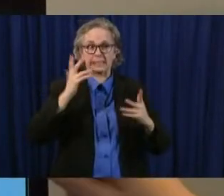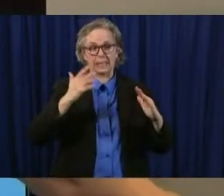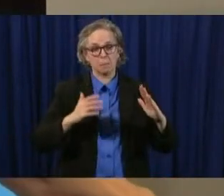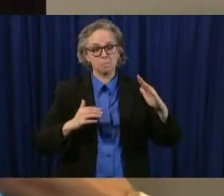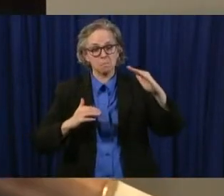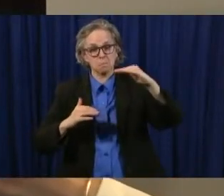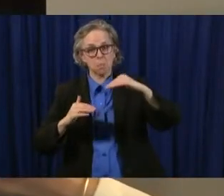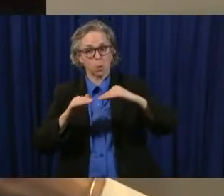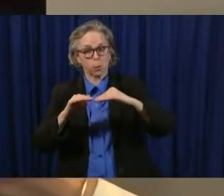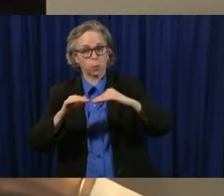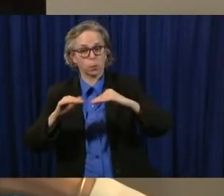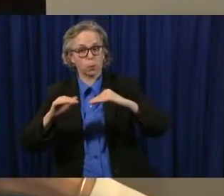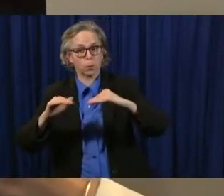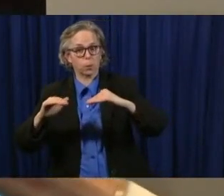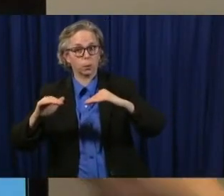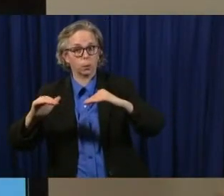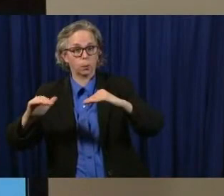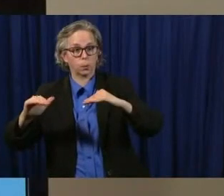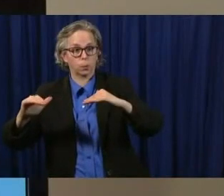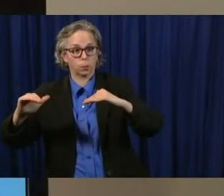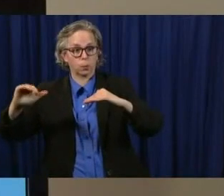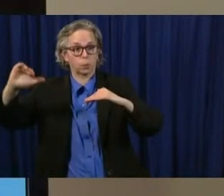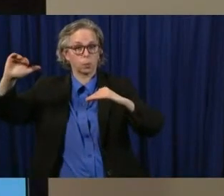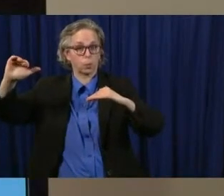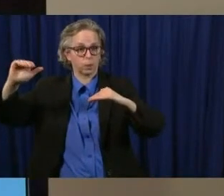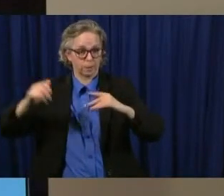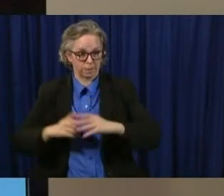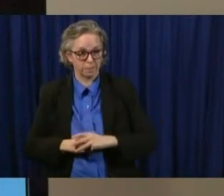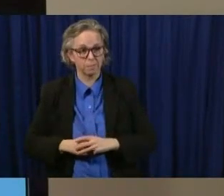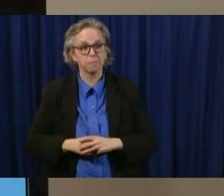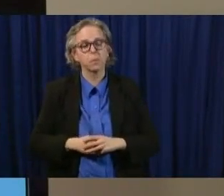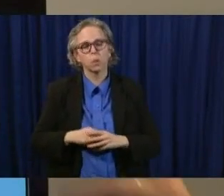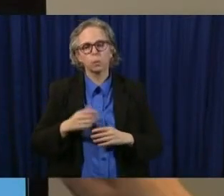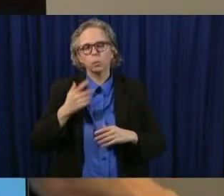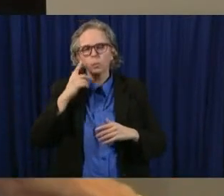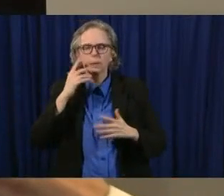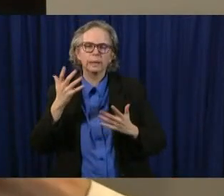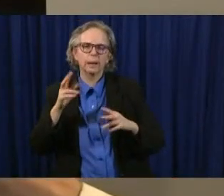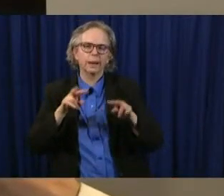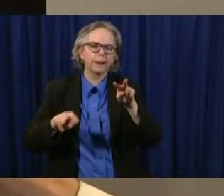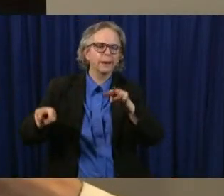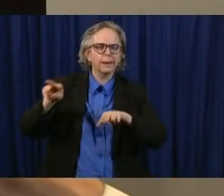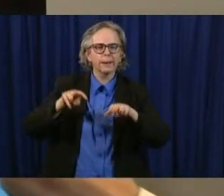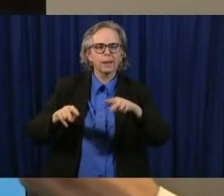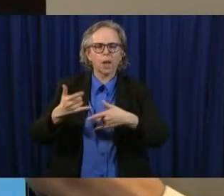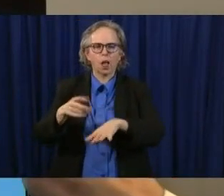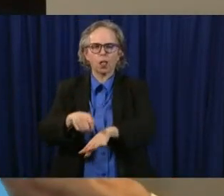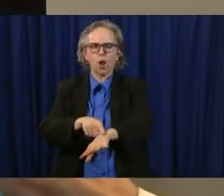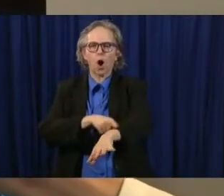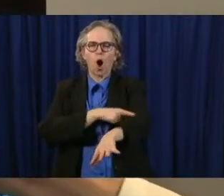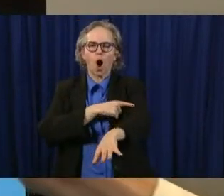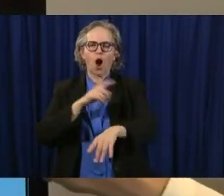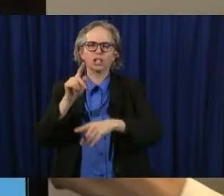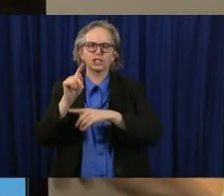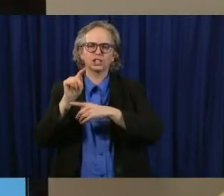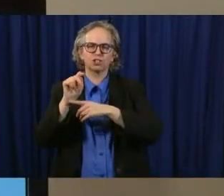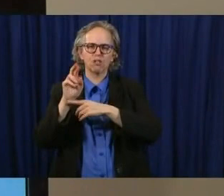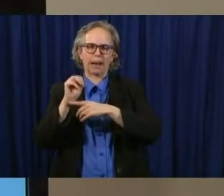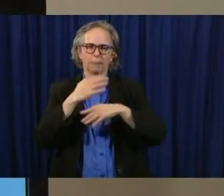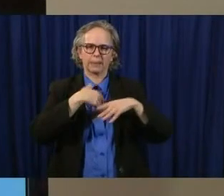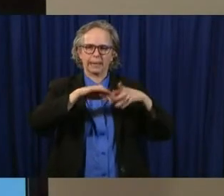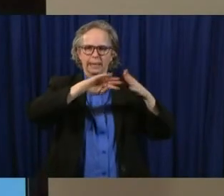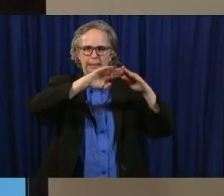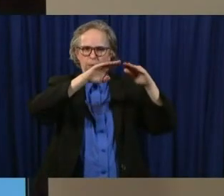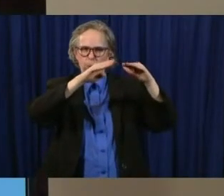um we we definitely like to look at trends over time um and we see our cases are really